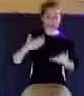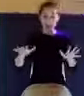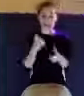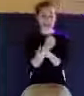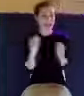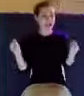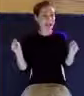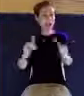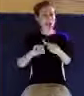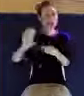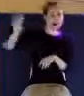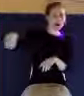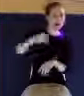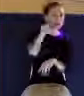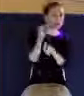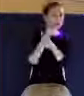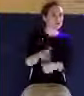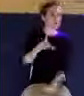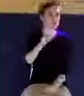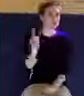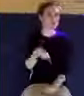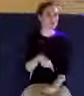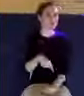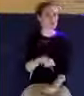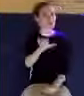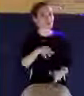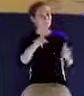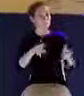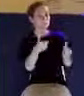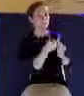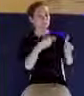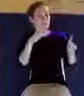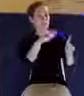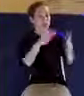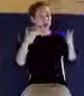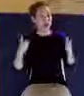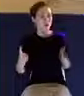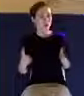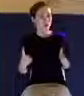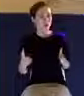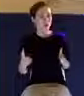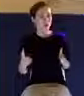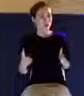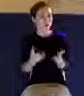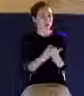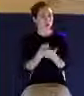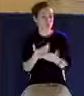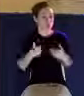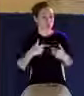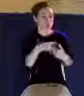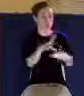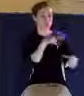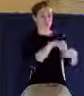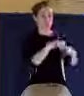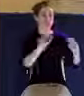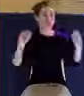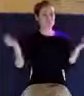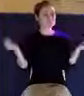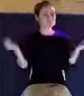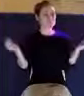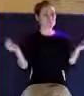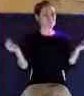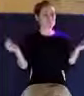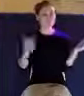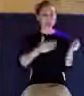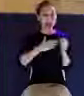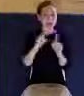his commandments is a what? Liar. And the truth is not in him. That's not me. That's John.